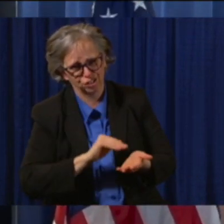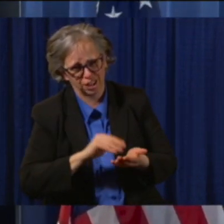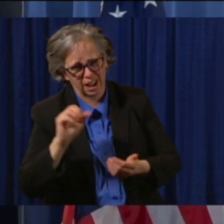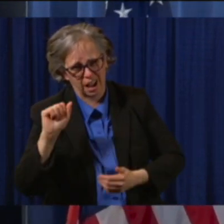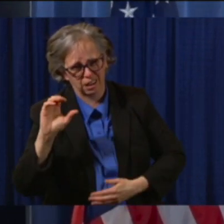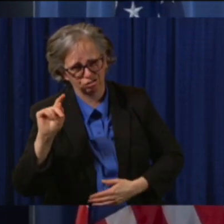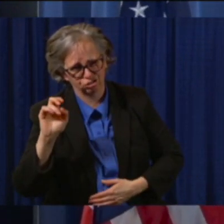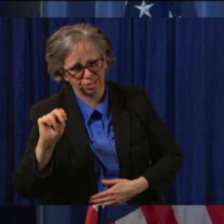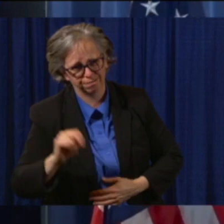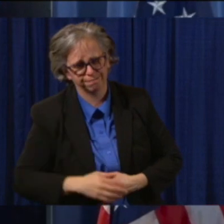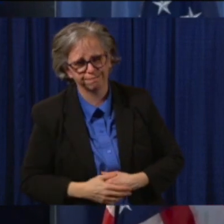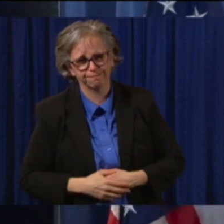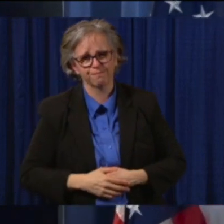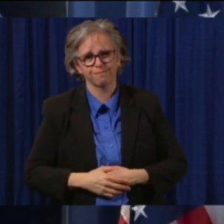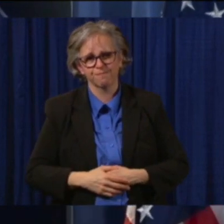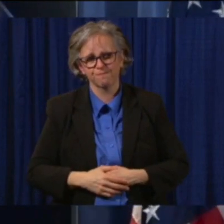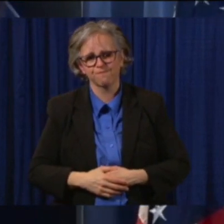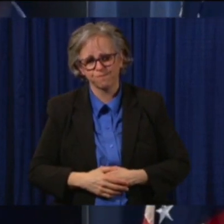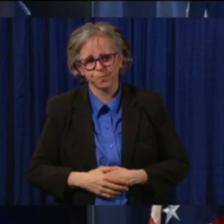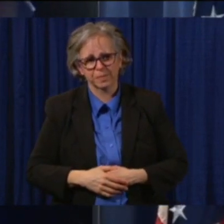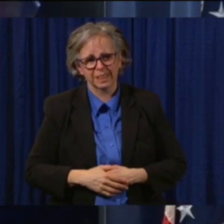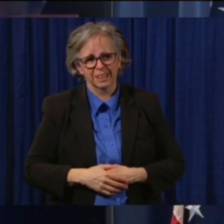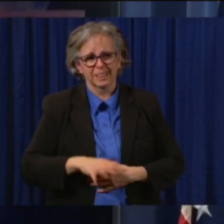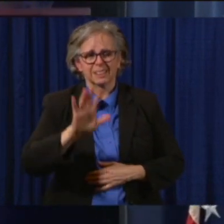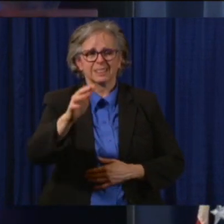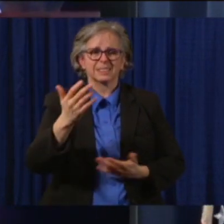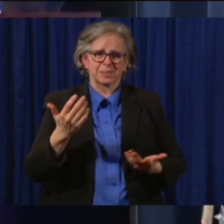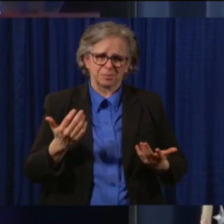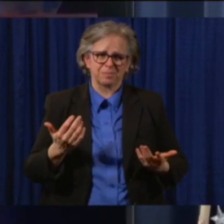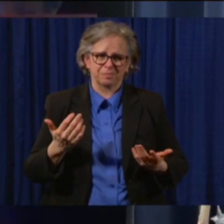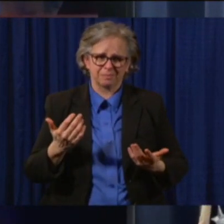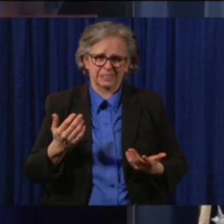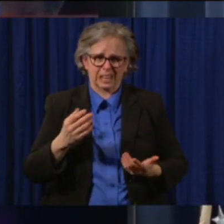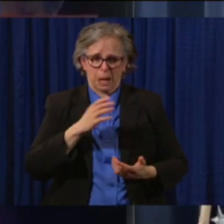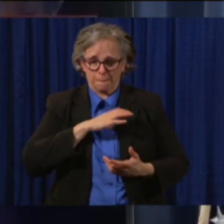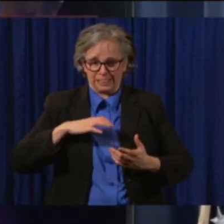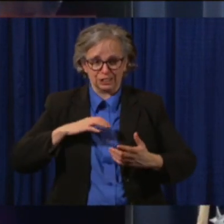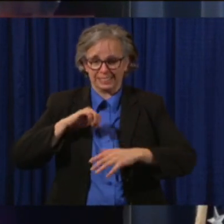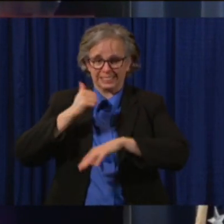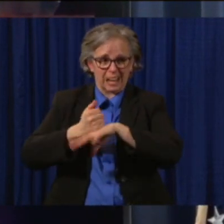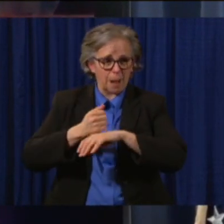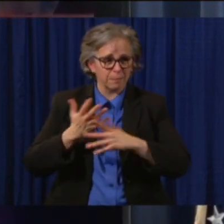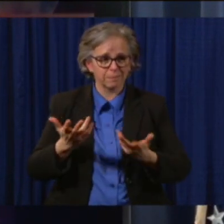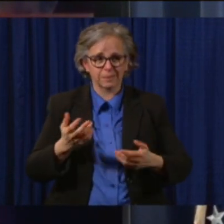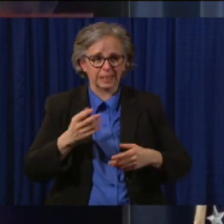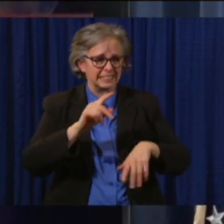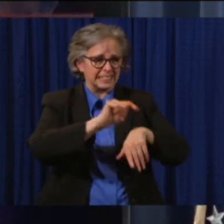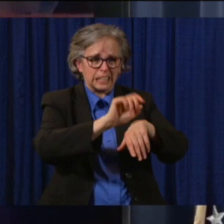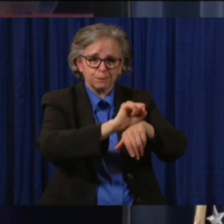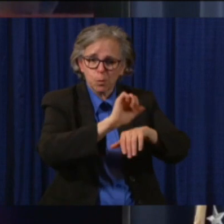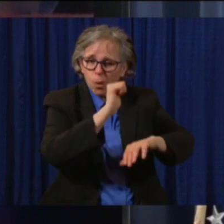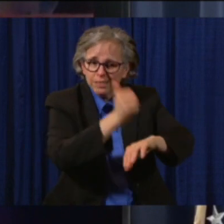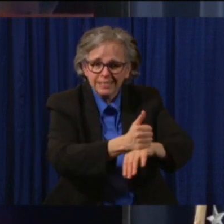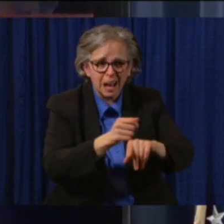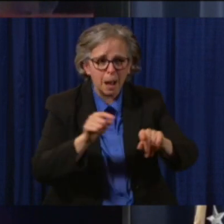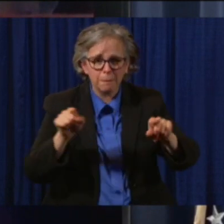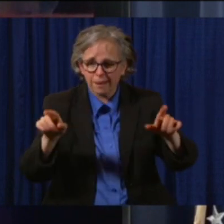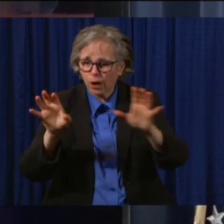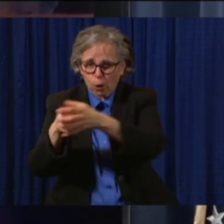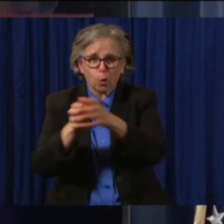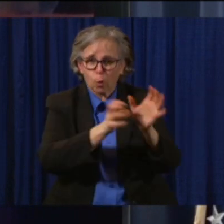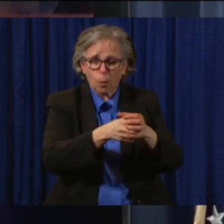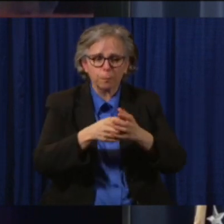Oftentimes, when commissions and strike forces are put together, the financial piece